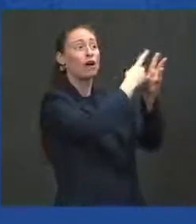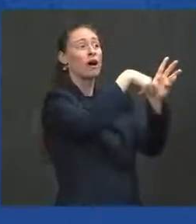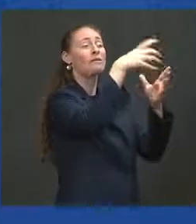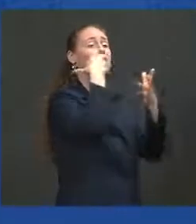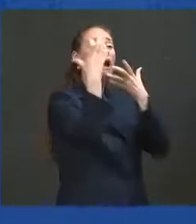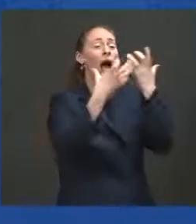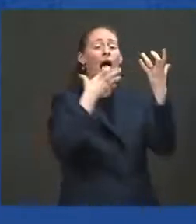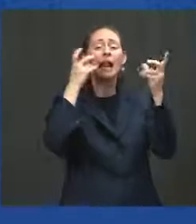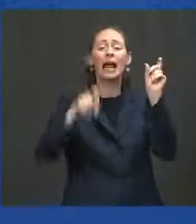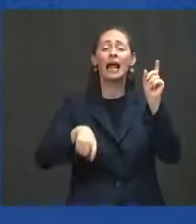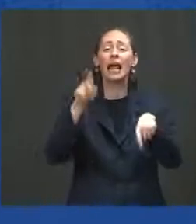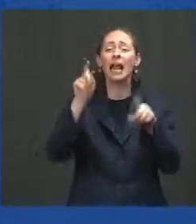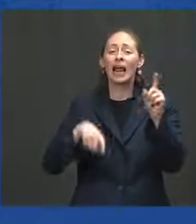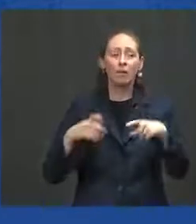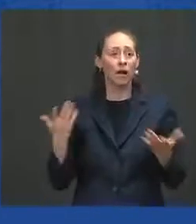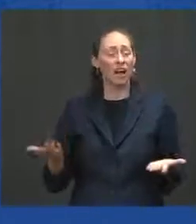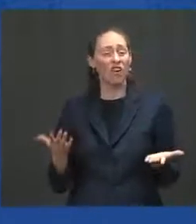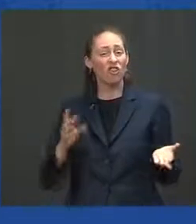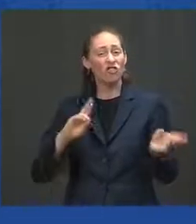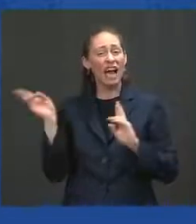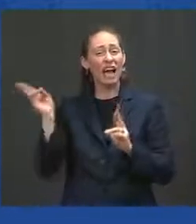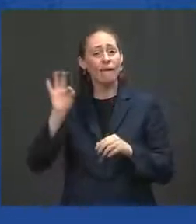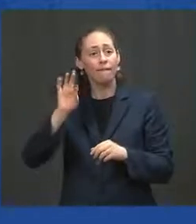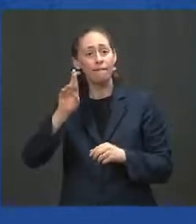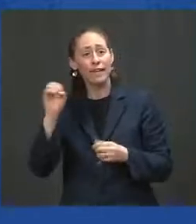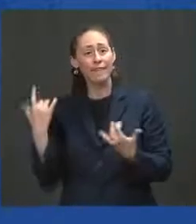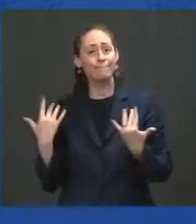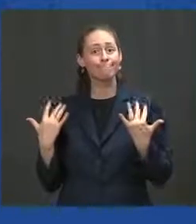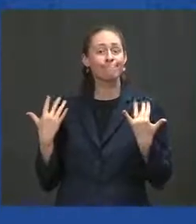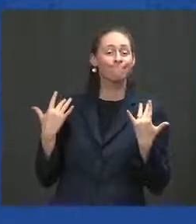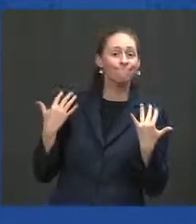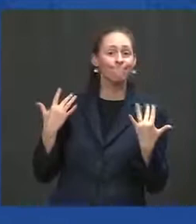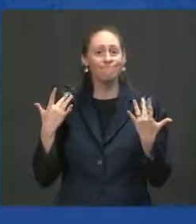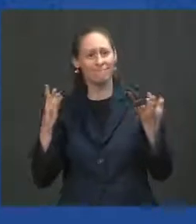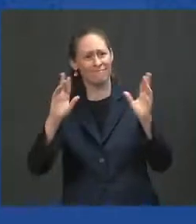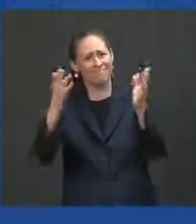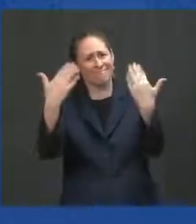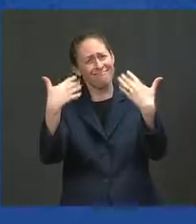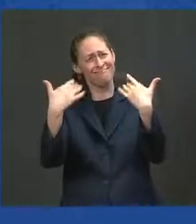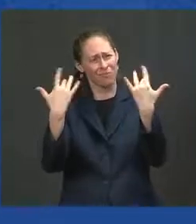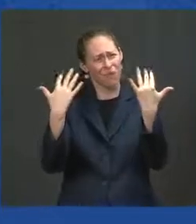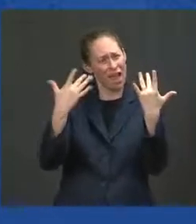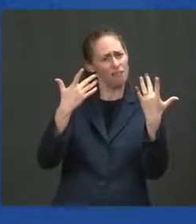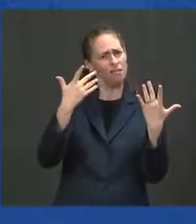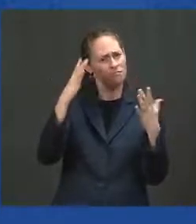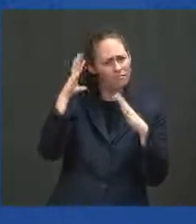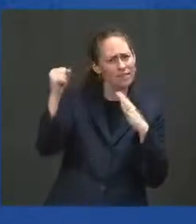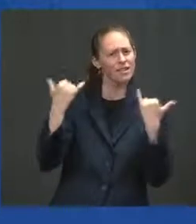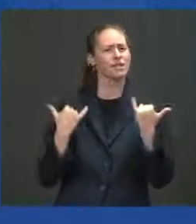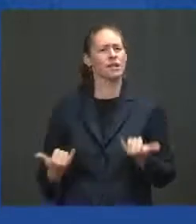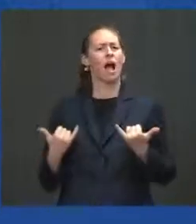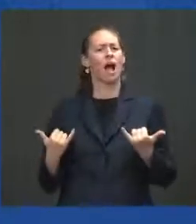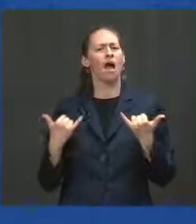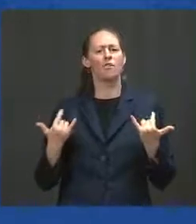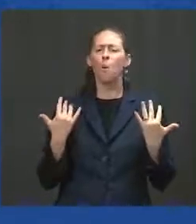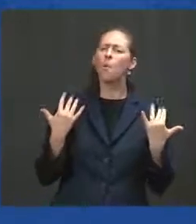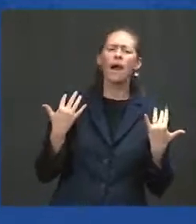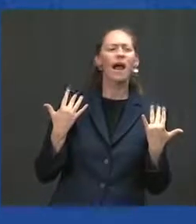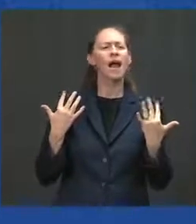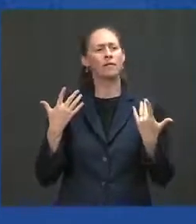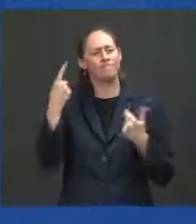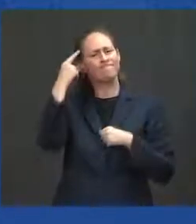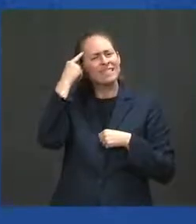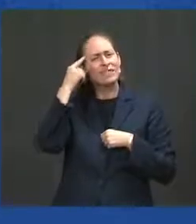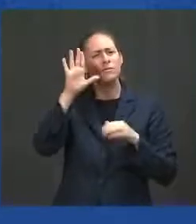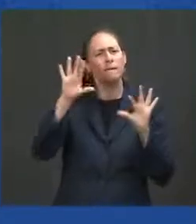convenient, and waiting for you. So, please go today for yourself, for your loved ones, for your neighbors, for